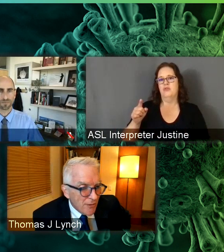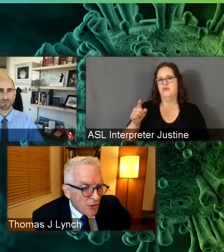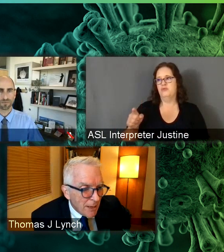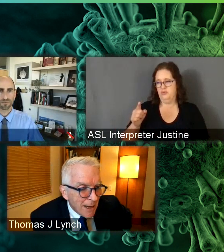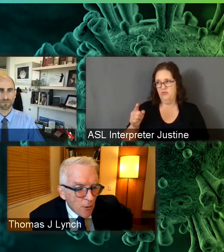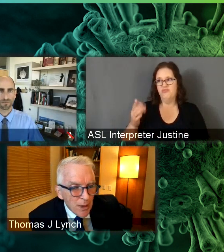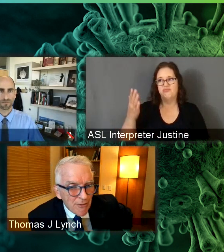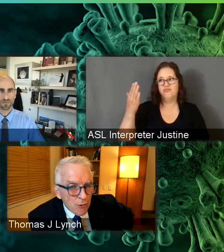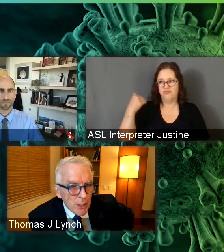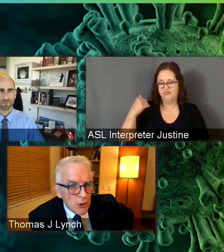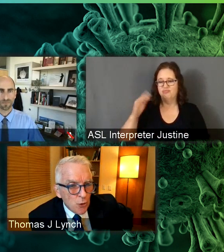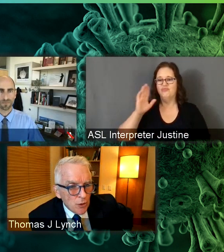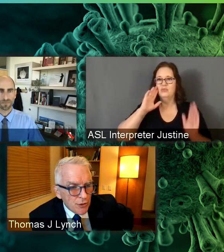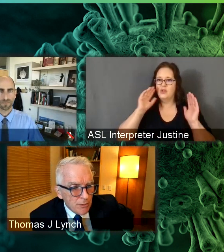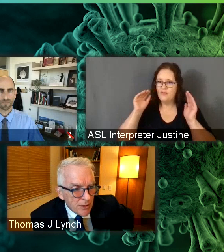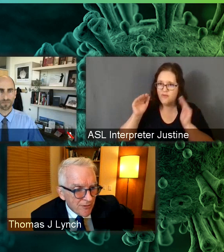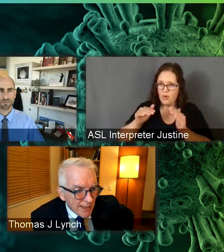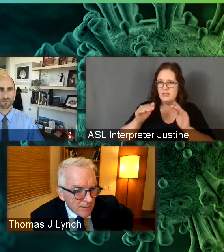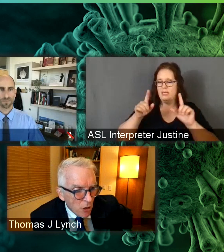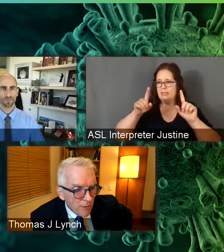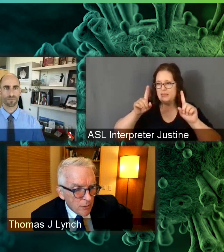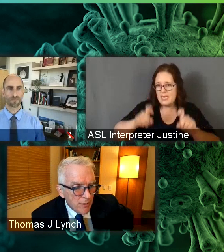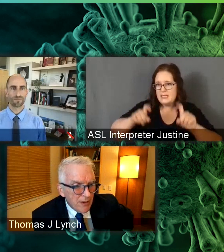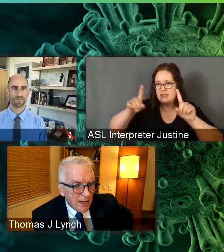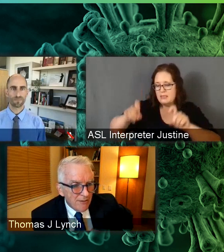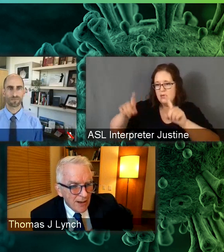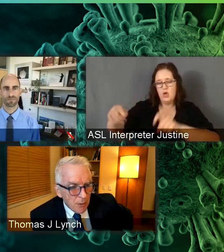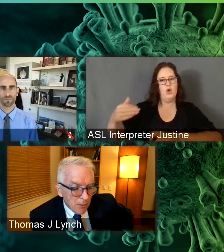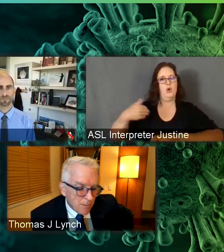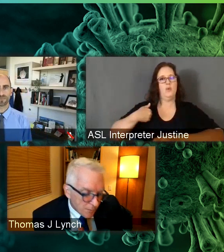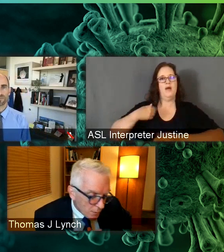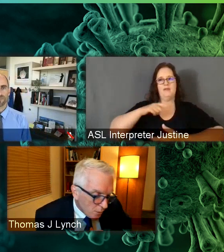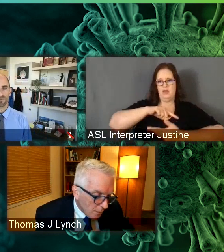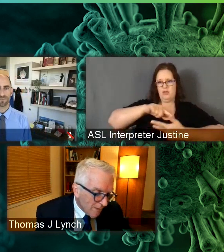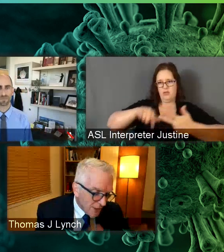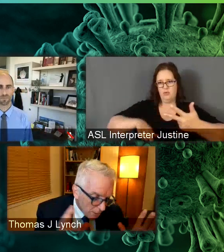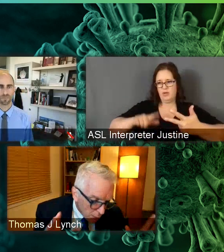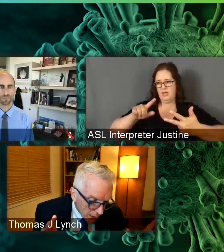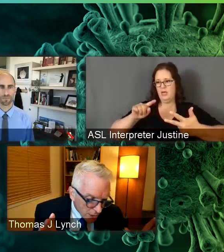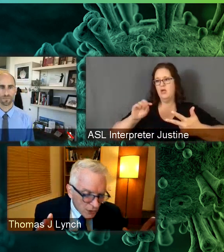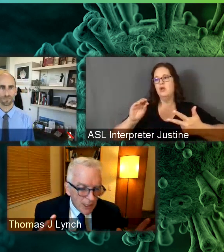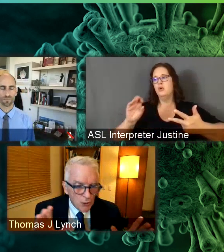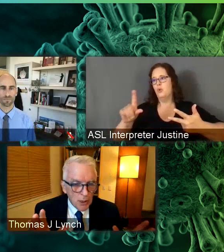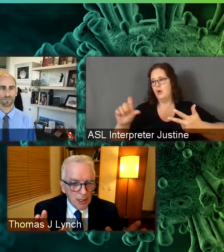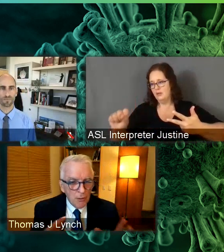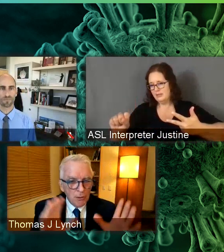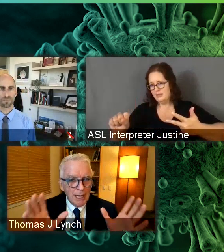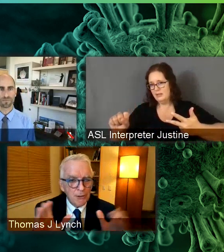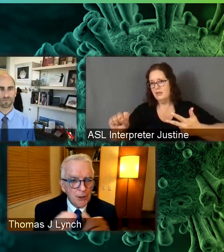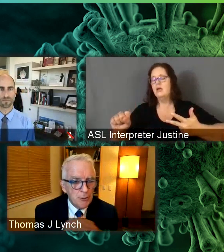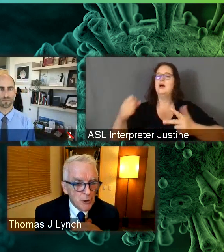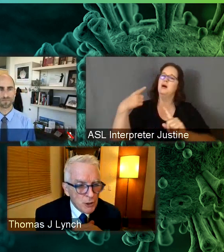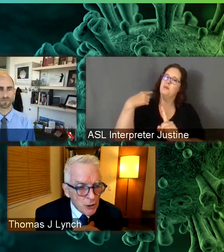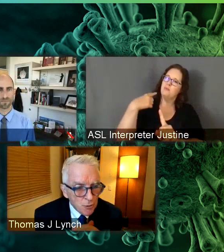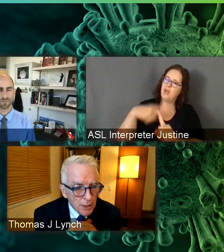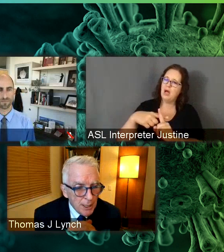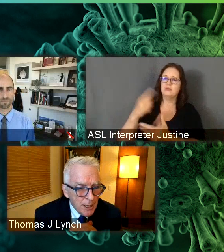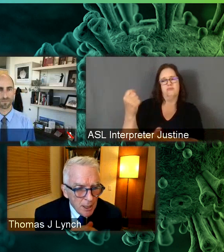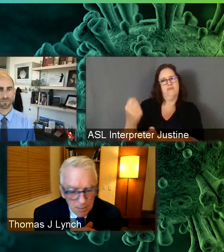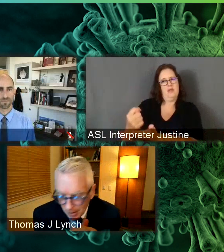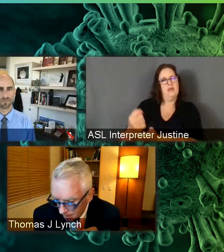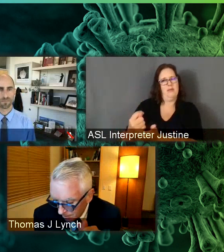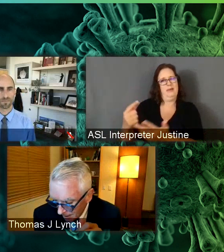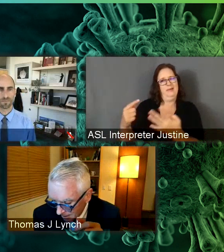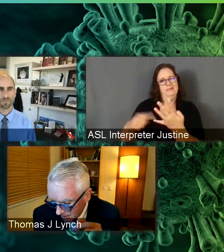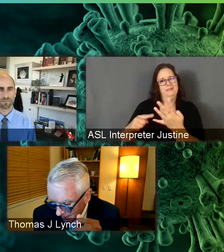So if you think about it, we have three tools to fight COVID. Well, we have therapeutics as well. I won't count therapeutics at this point.